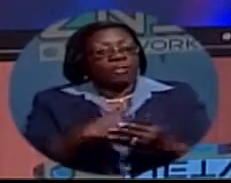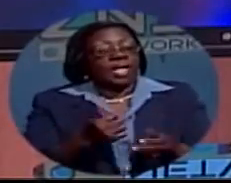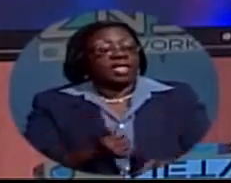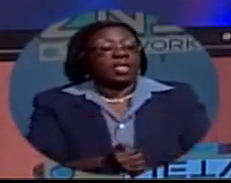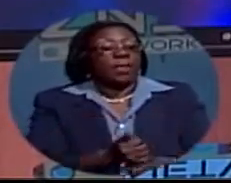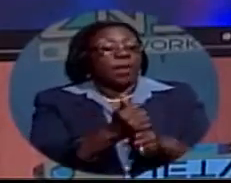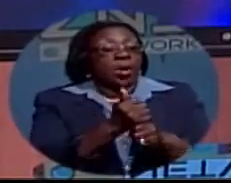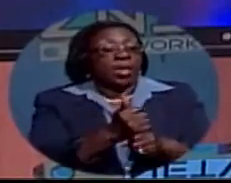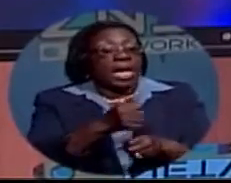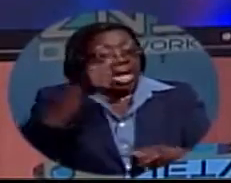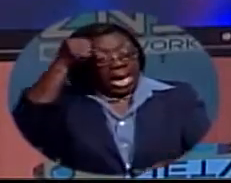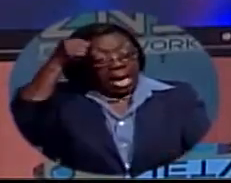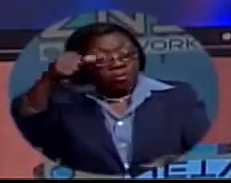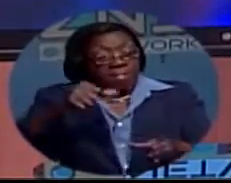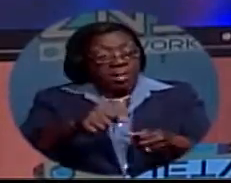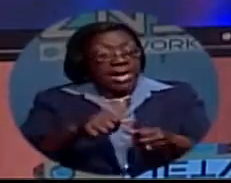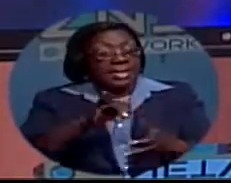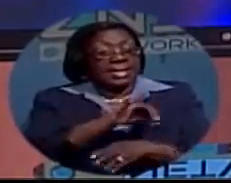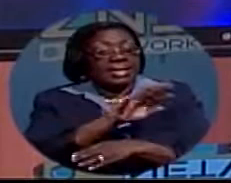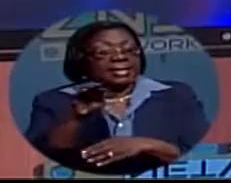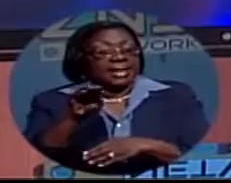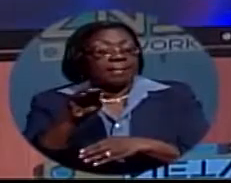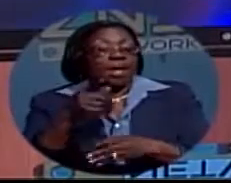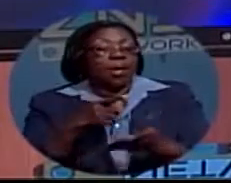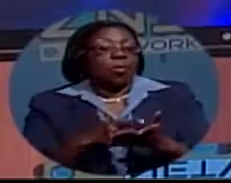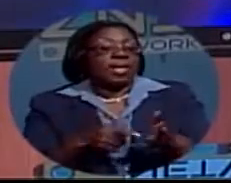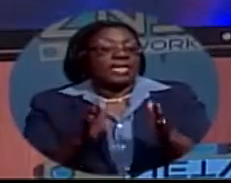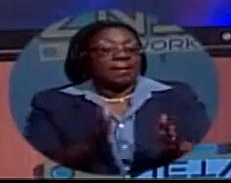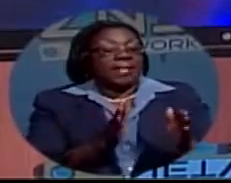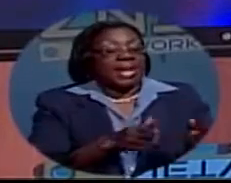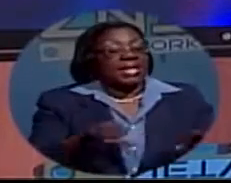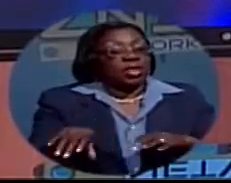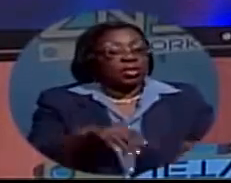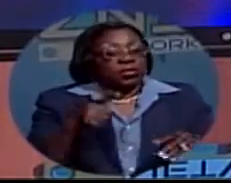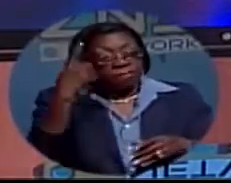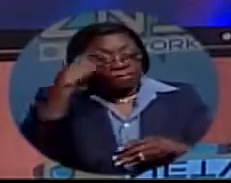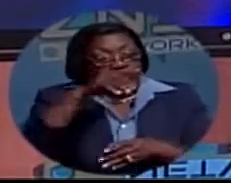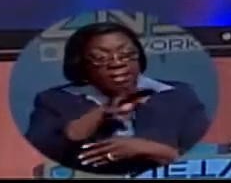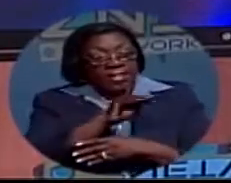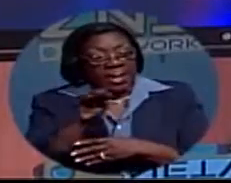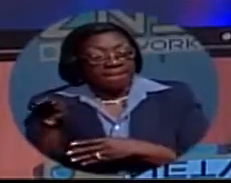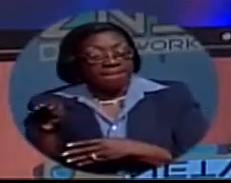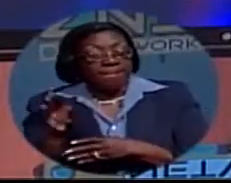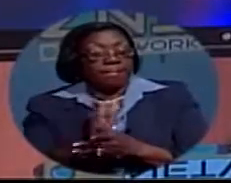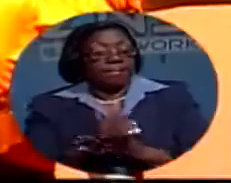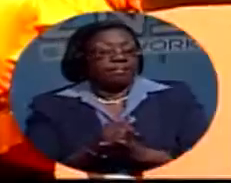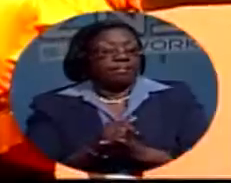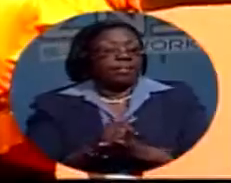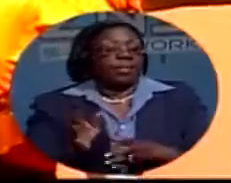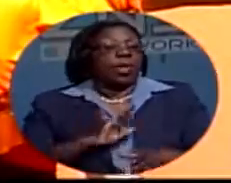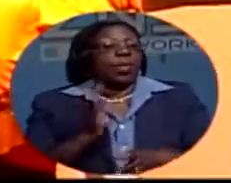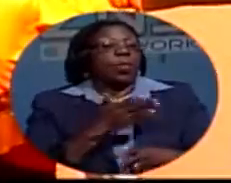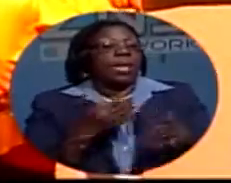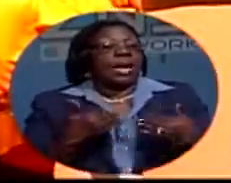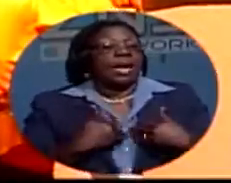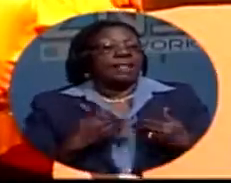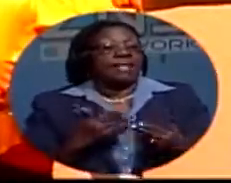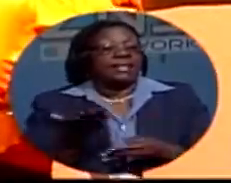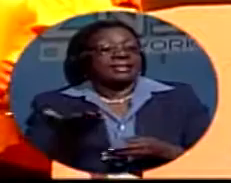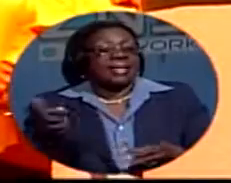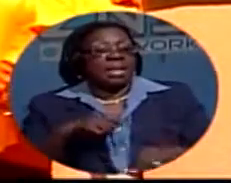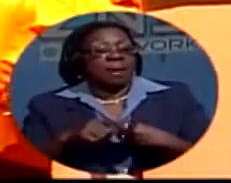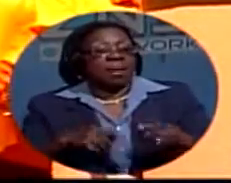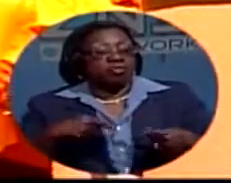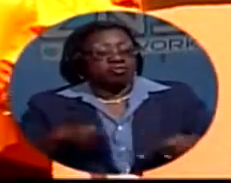reminding them of what the PLP administration plans to do for the second city. We have this thing about